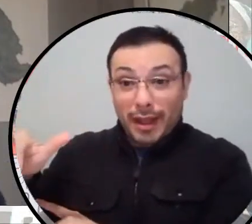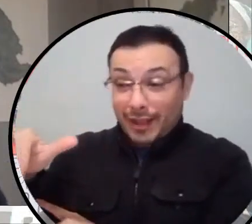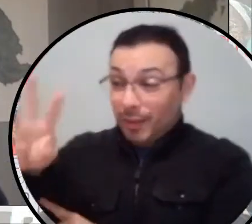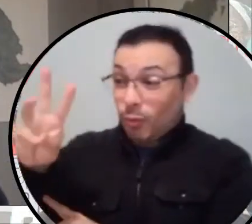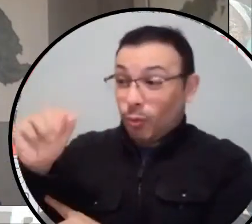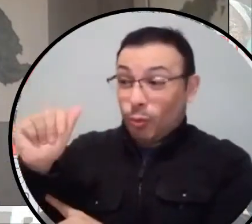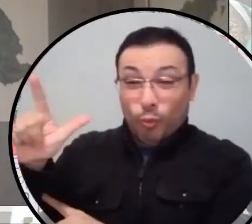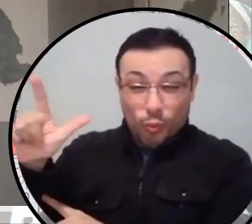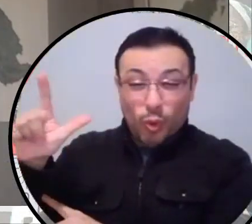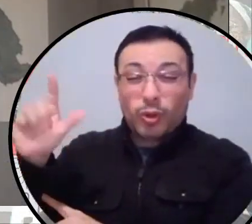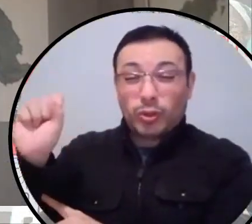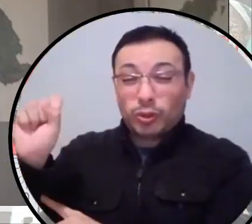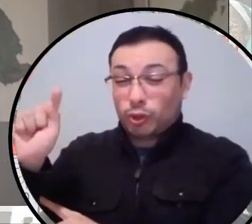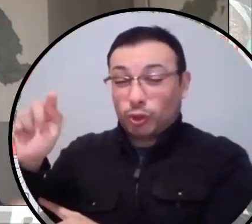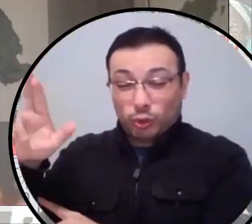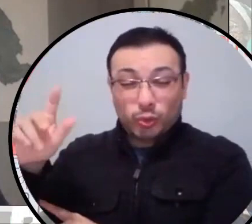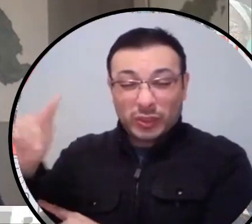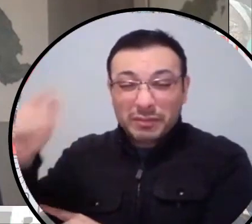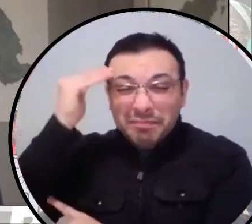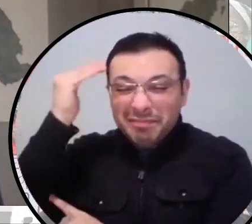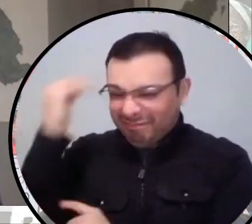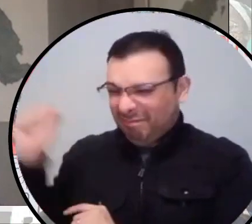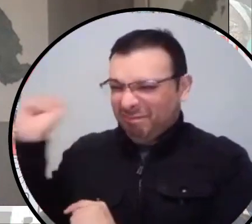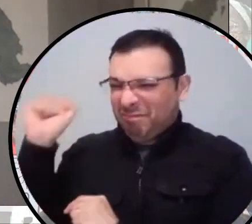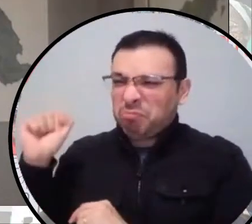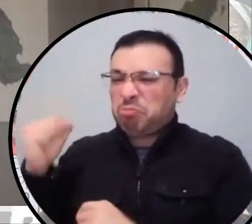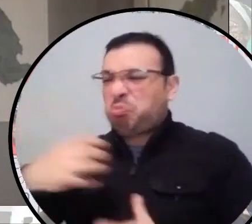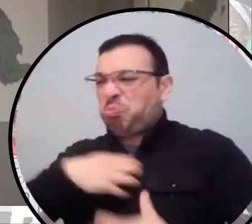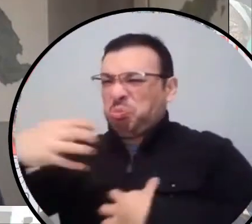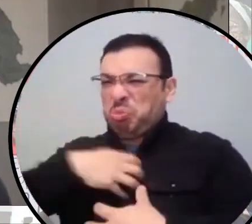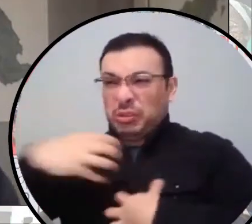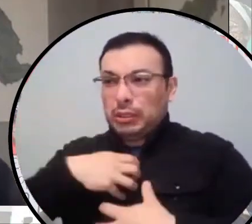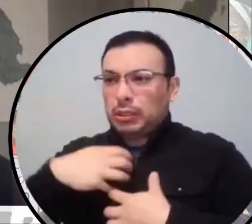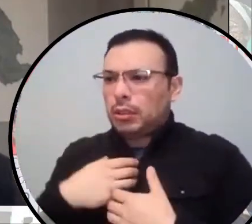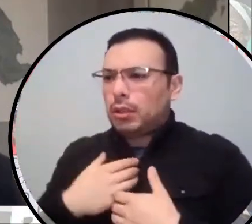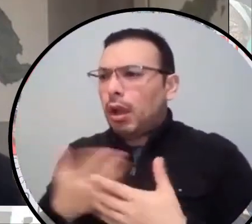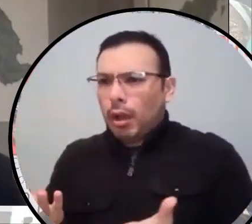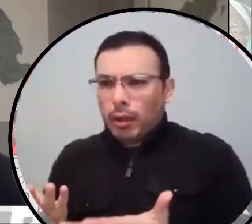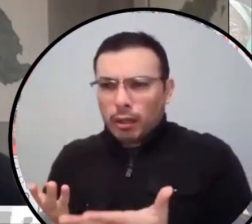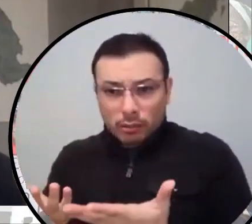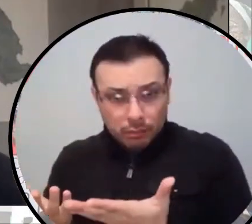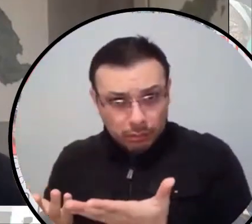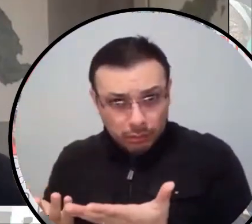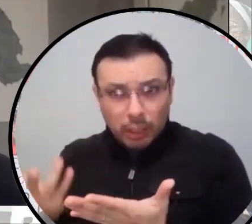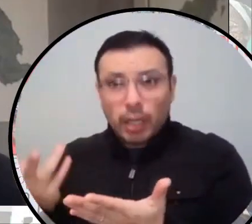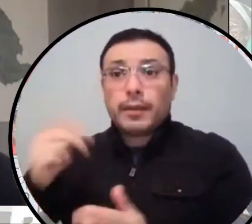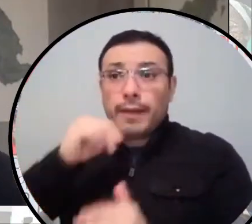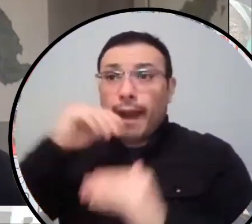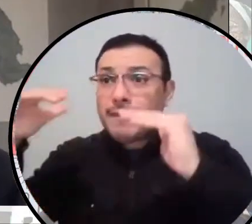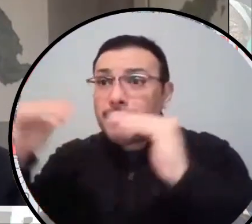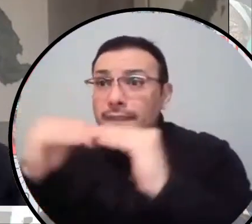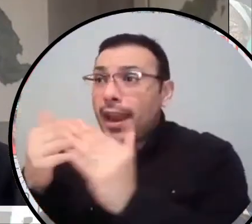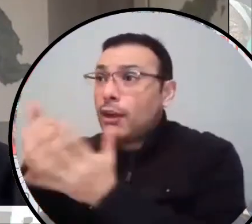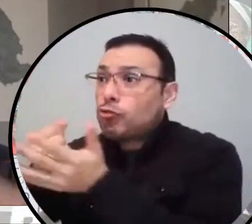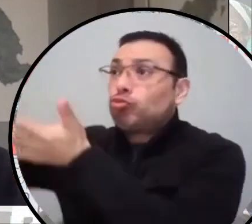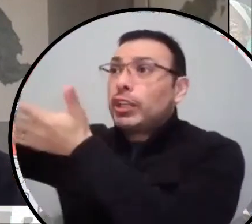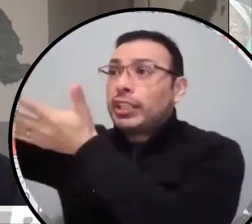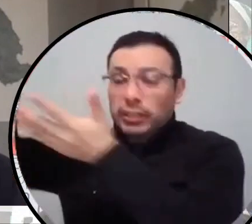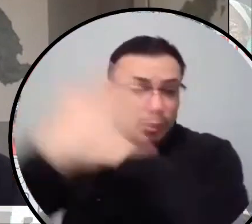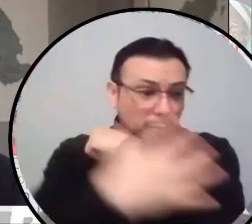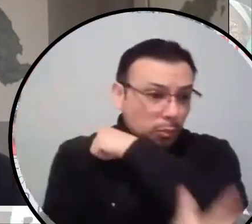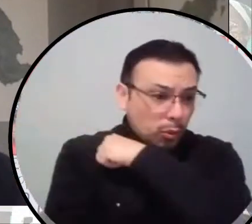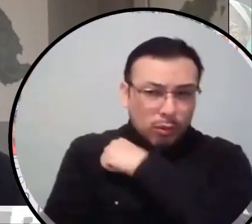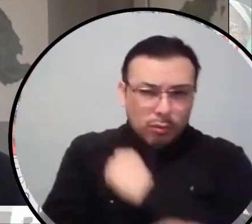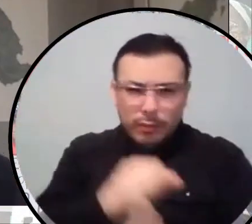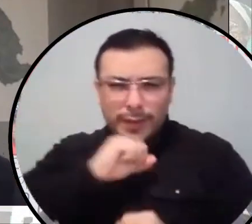force, at least on the surface, some kind of open discussion about the severe wealth inequality and income inequality in our country. Like, I don't know